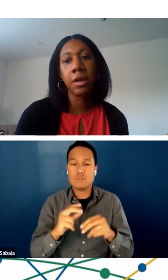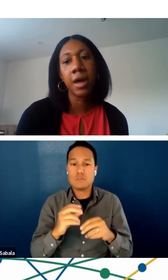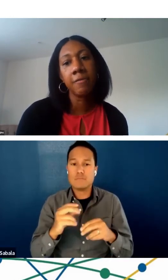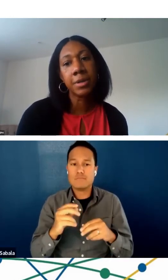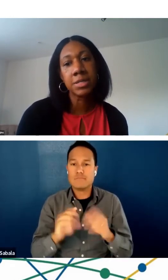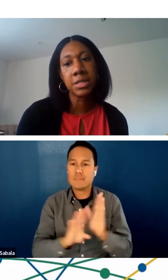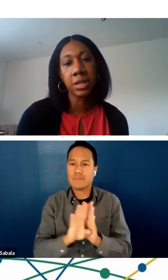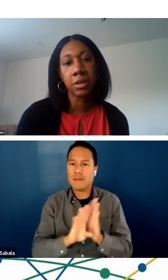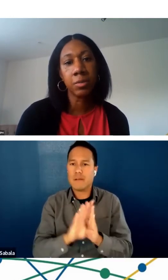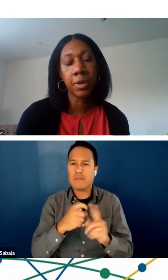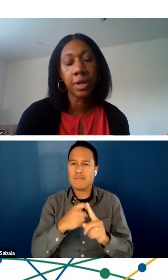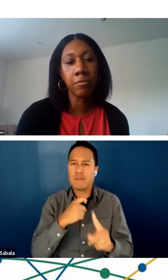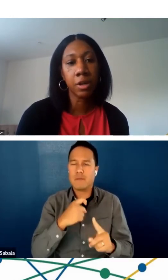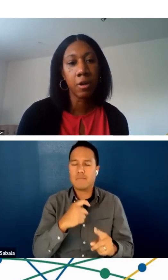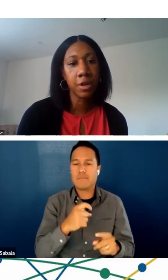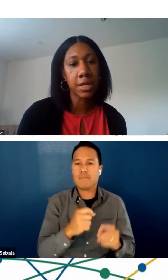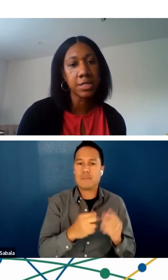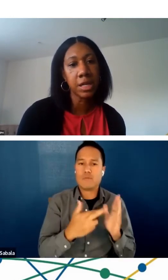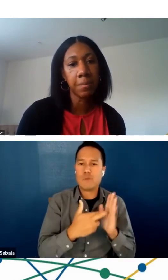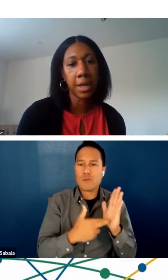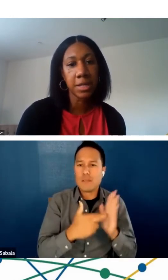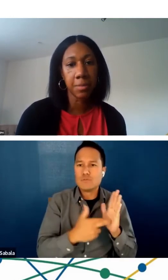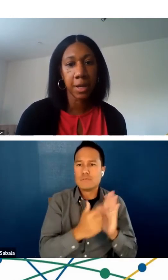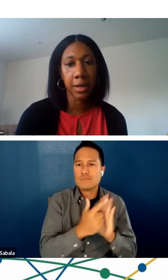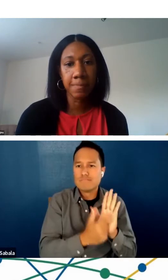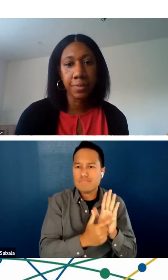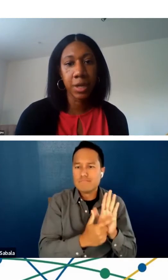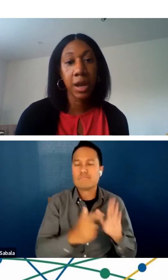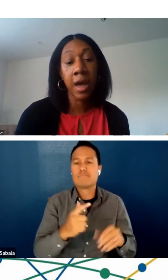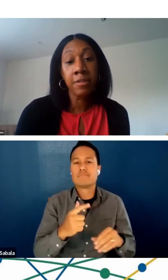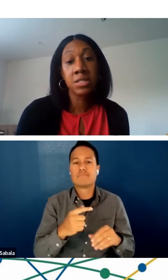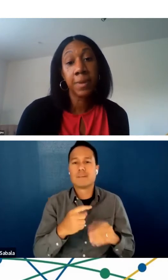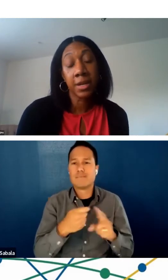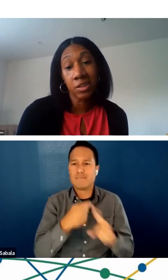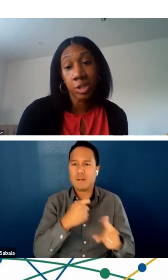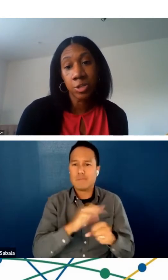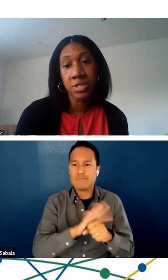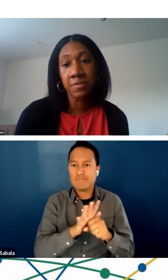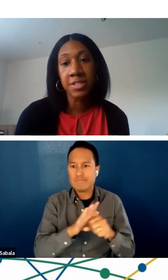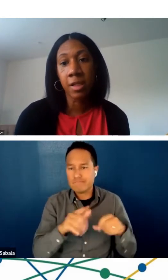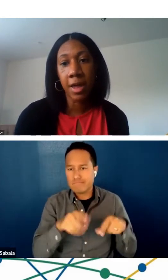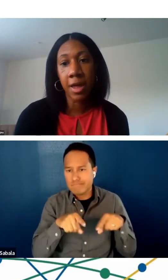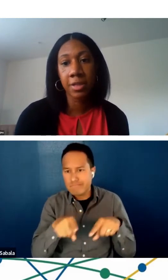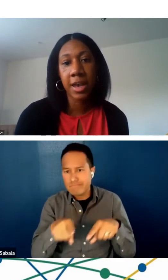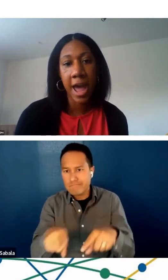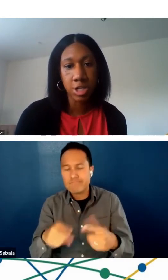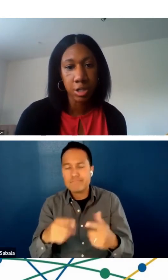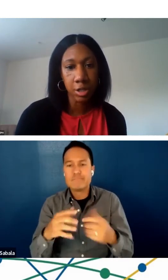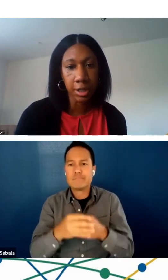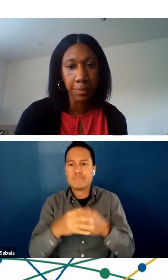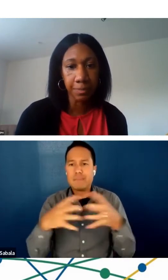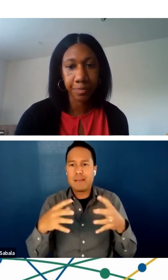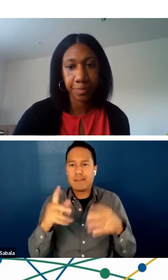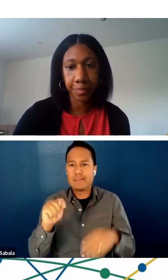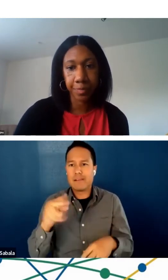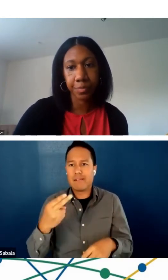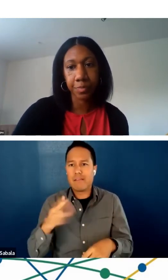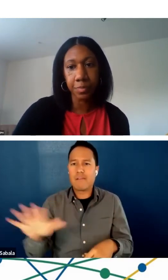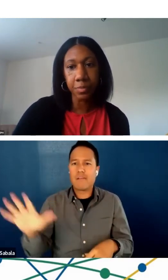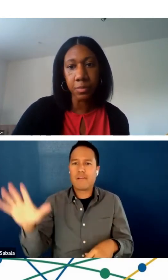that have been seen in the wake of the COVID-19 pandemic and have expanded the use of telehealth nationally.